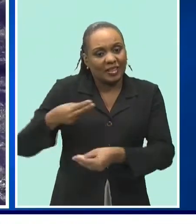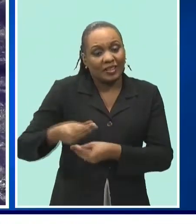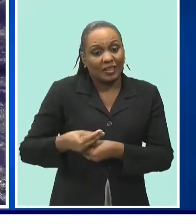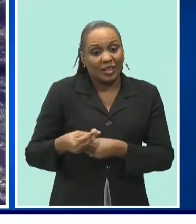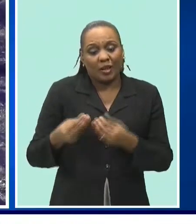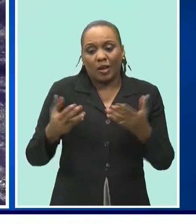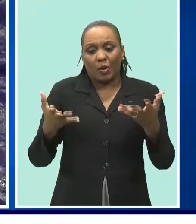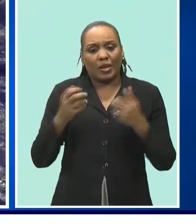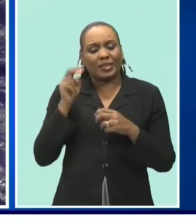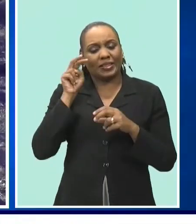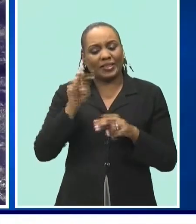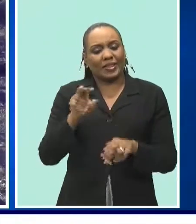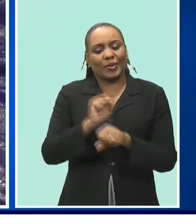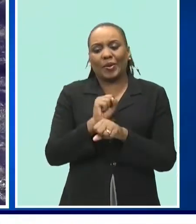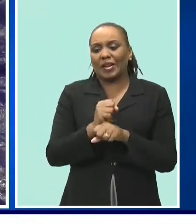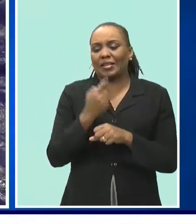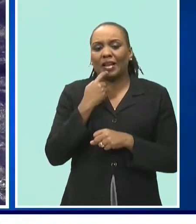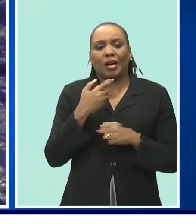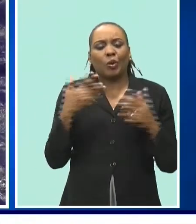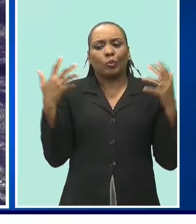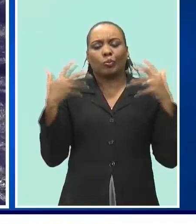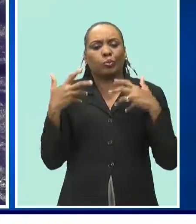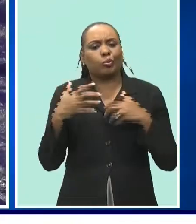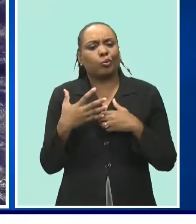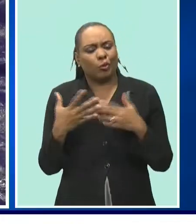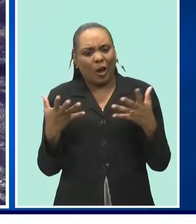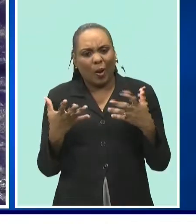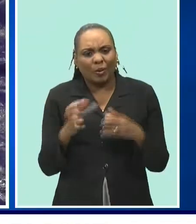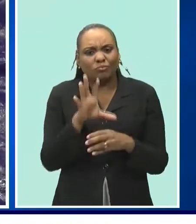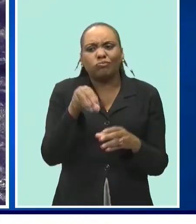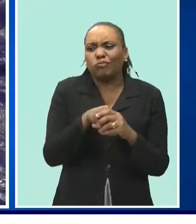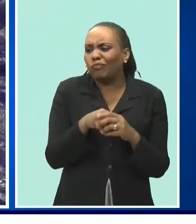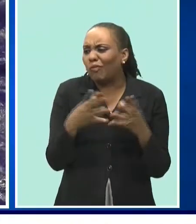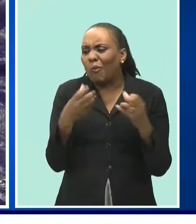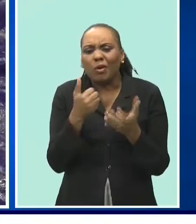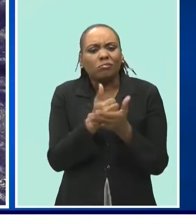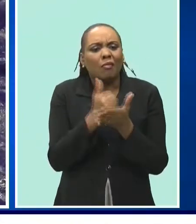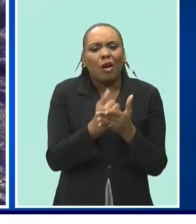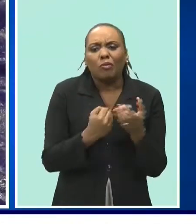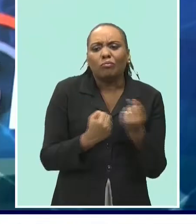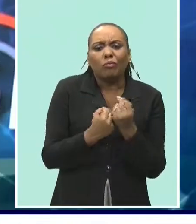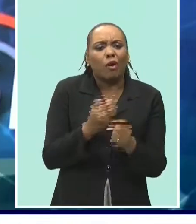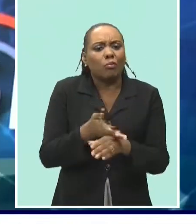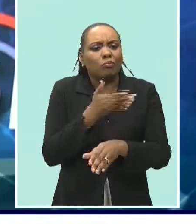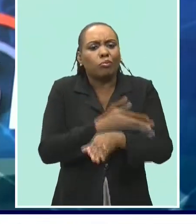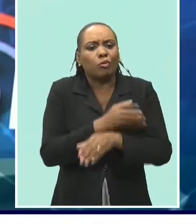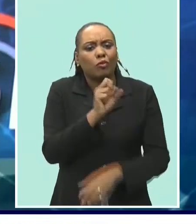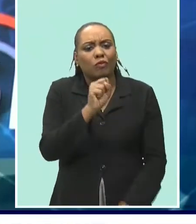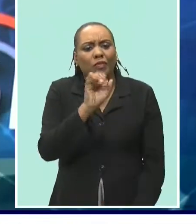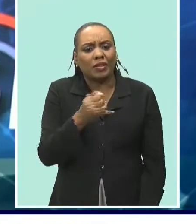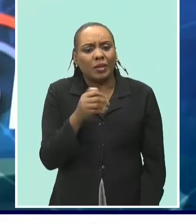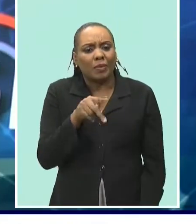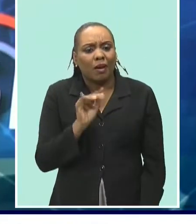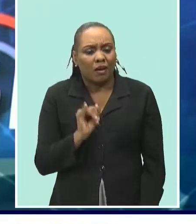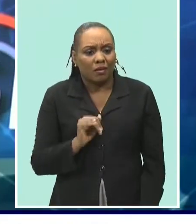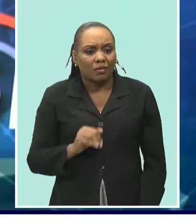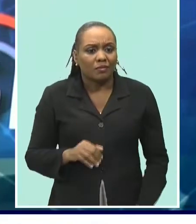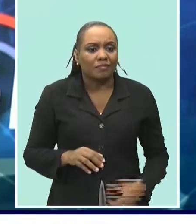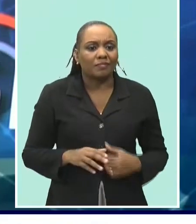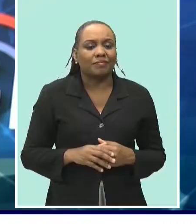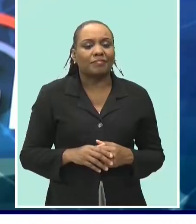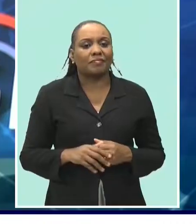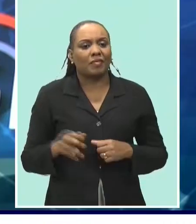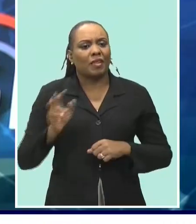so inspired to contribute to their country's technological and developmental landscape sjpi